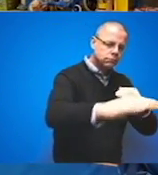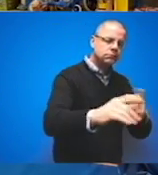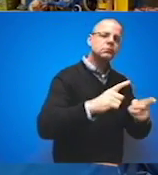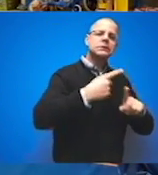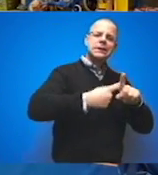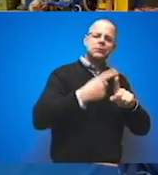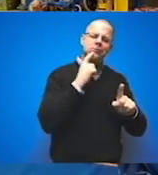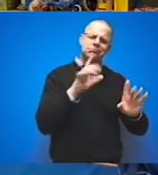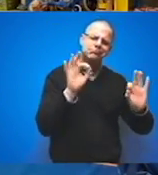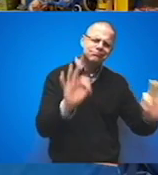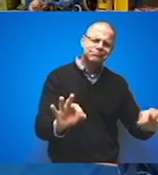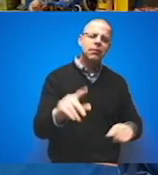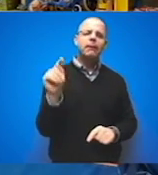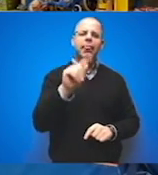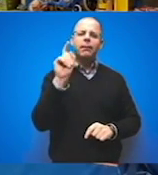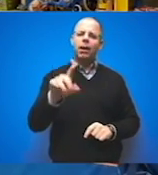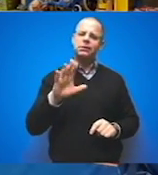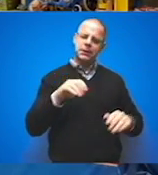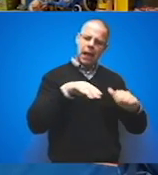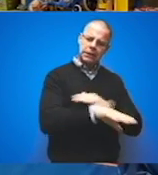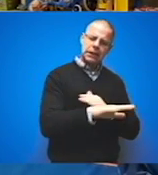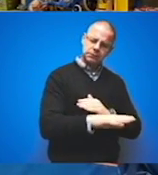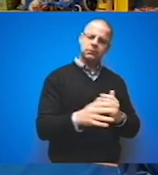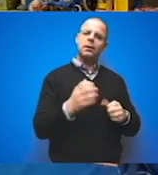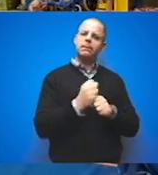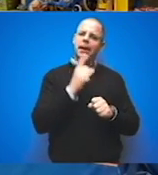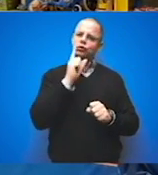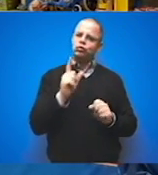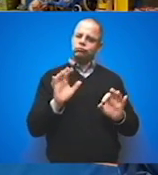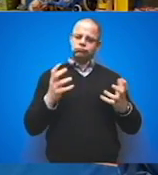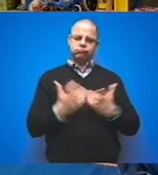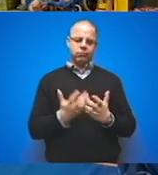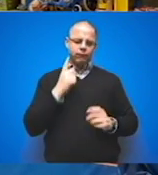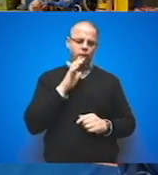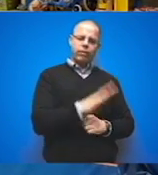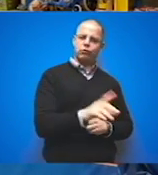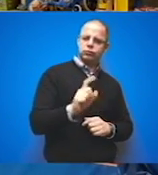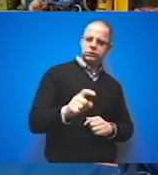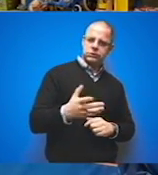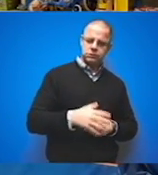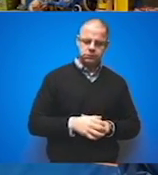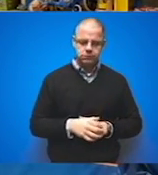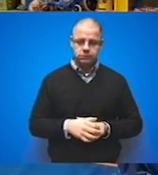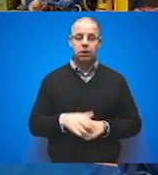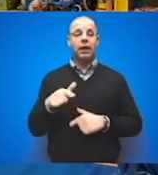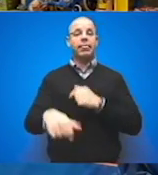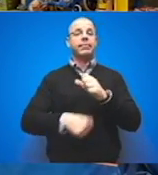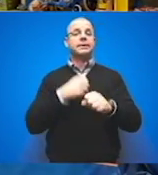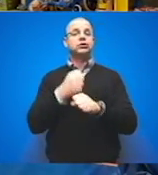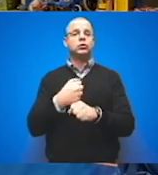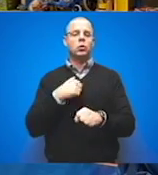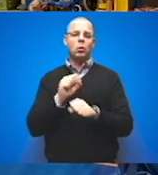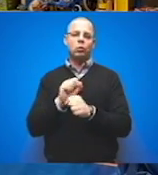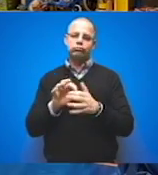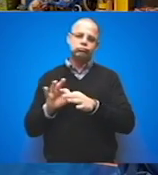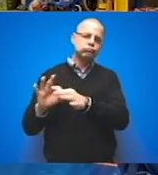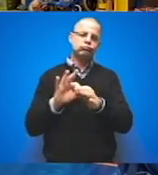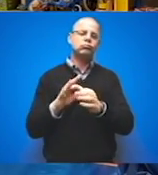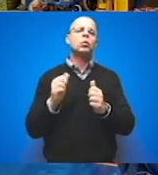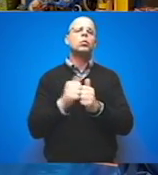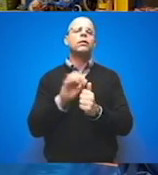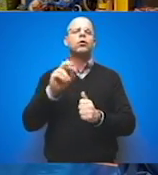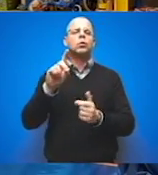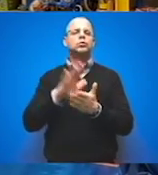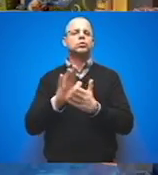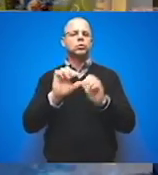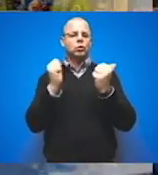Schools Association in asking the state legislature and the governor to support our request for increased funding to address these